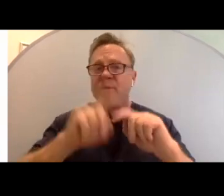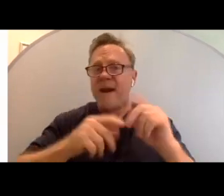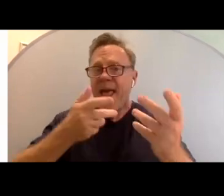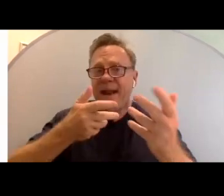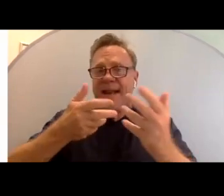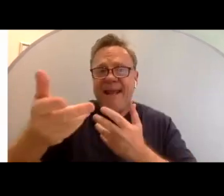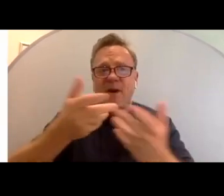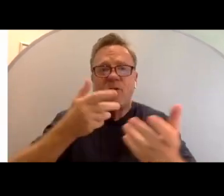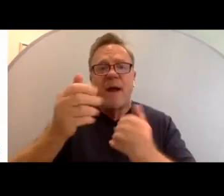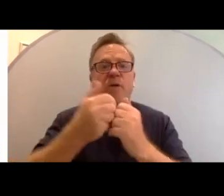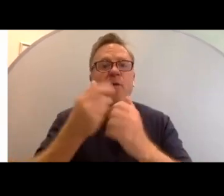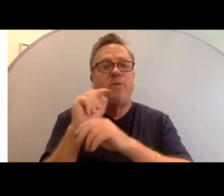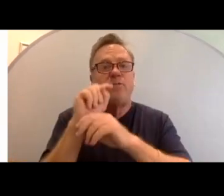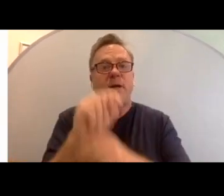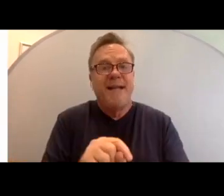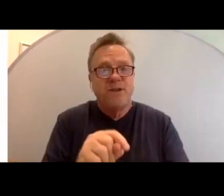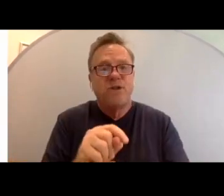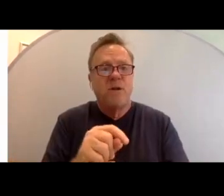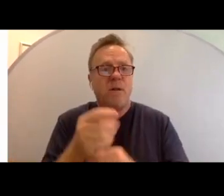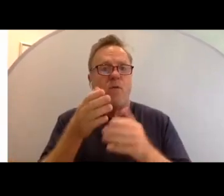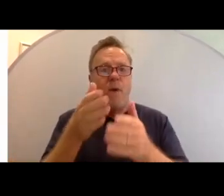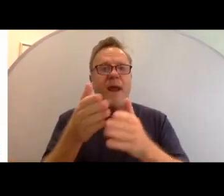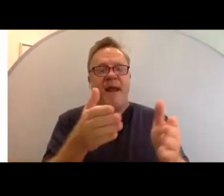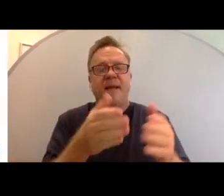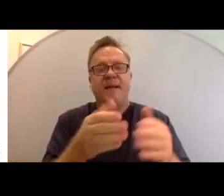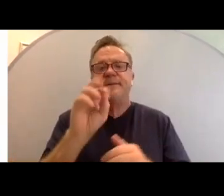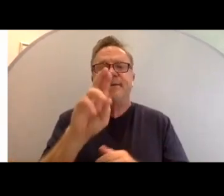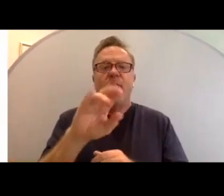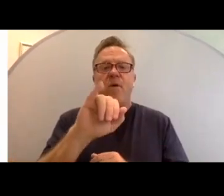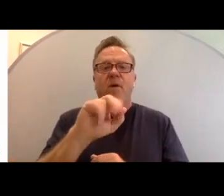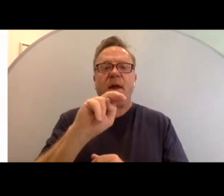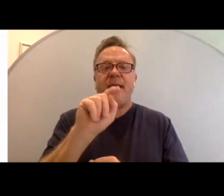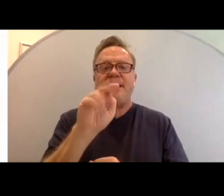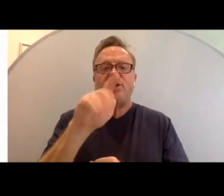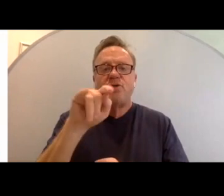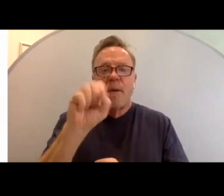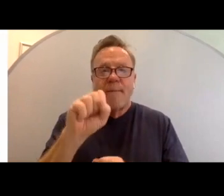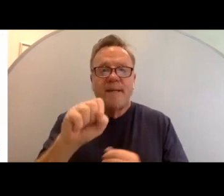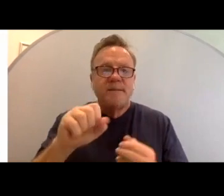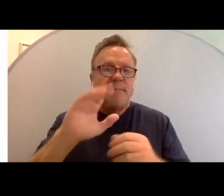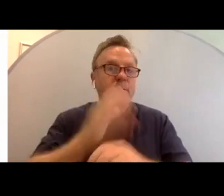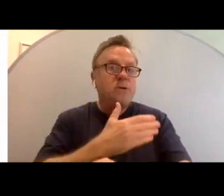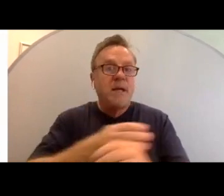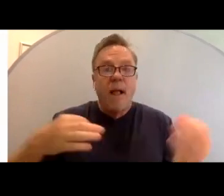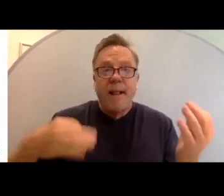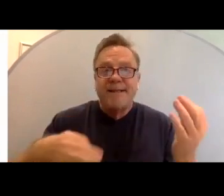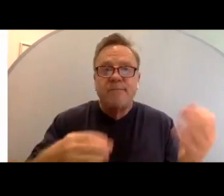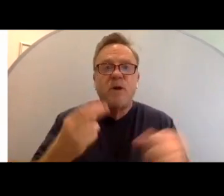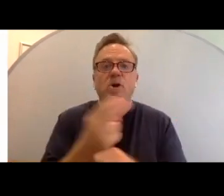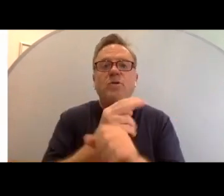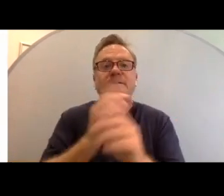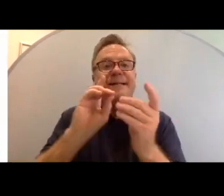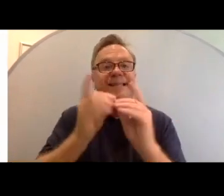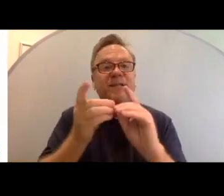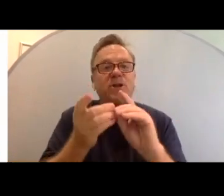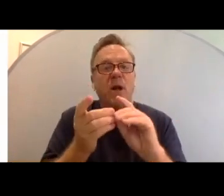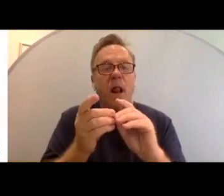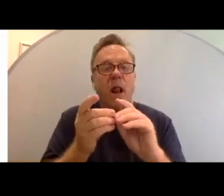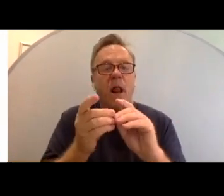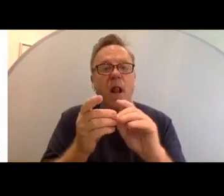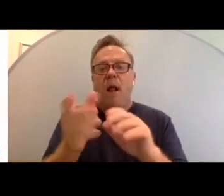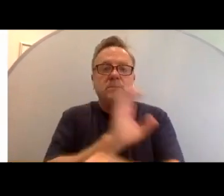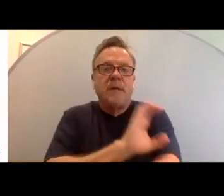traditional instrumentation or instruments, musical instruments, being able to use digital instruments to be able to